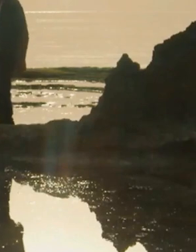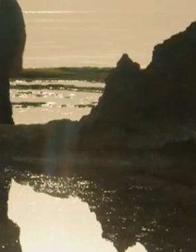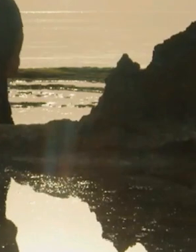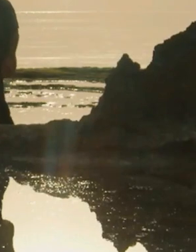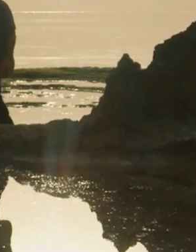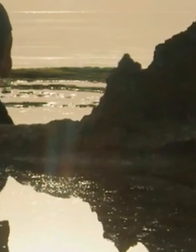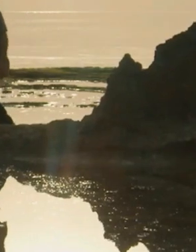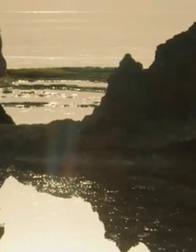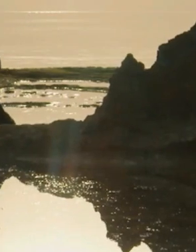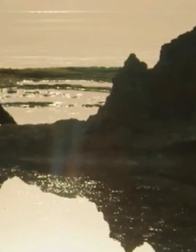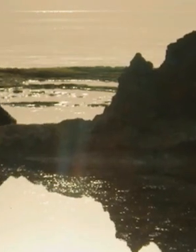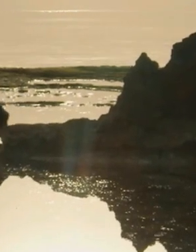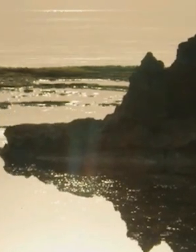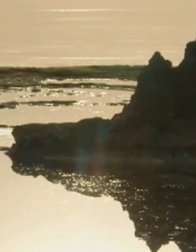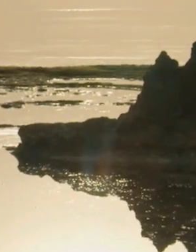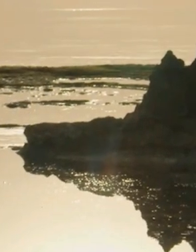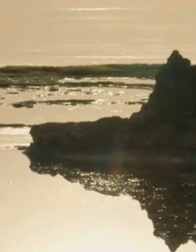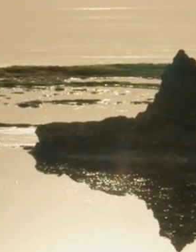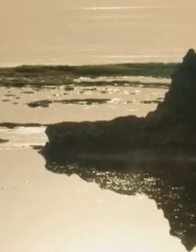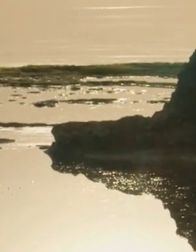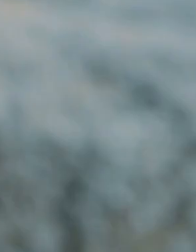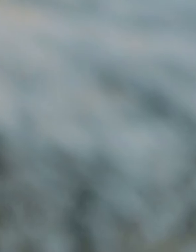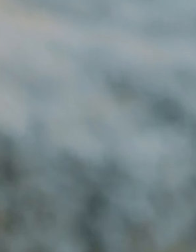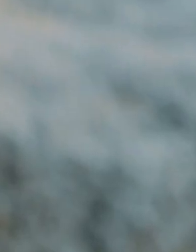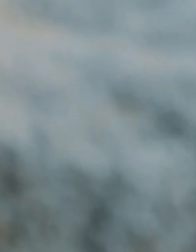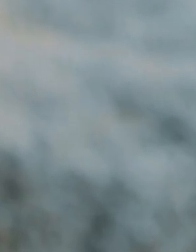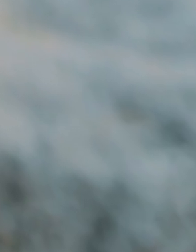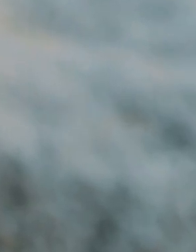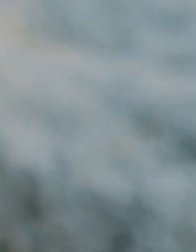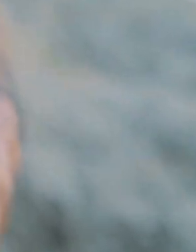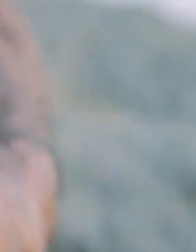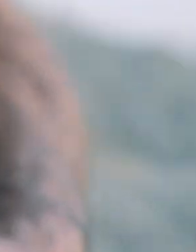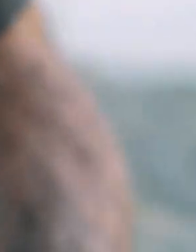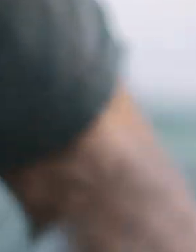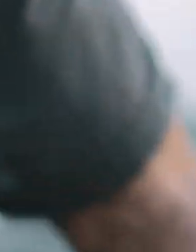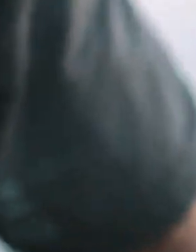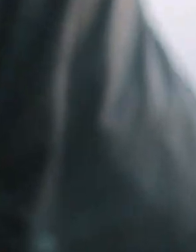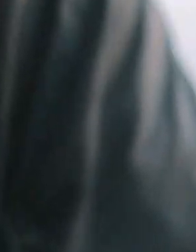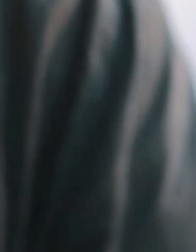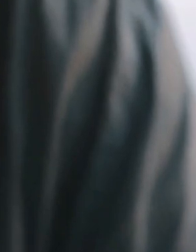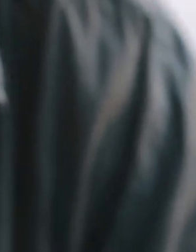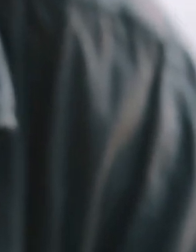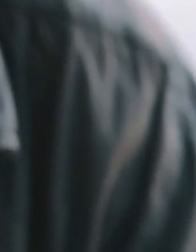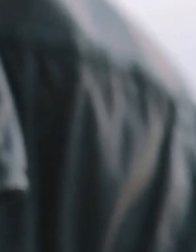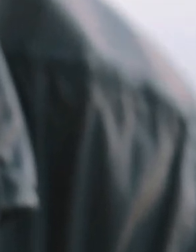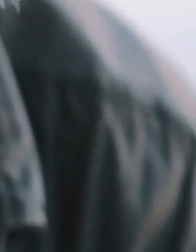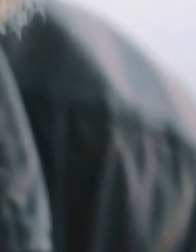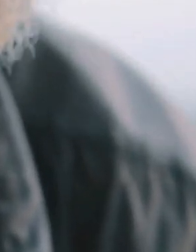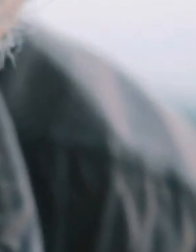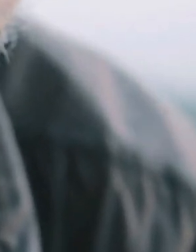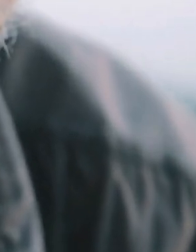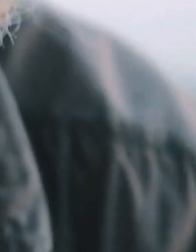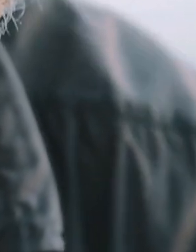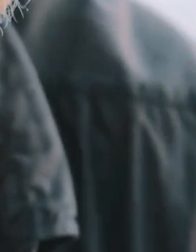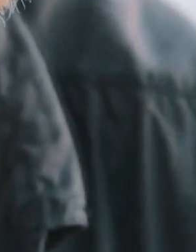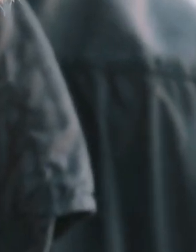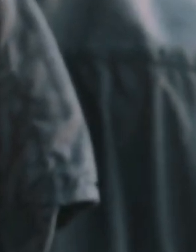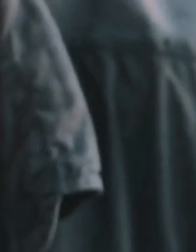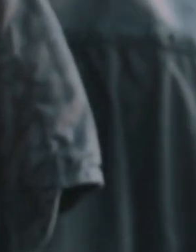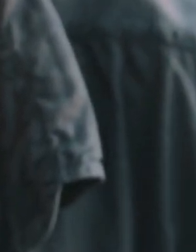We need to transition to sustainable fishing and aquaculture that benefit people and the ocean alike.